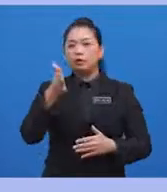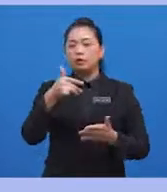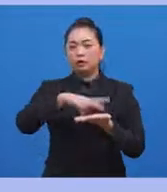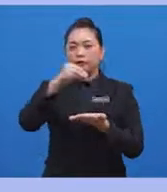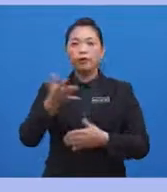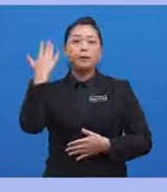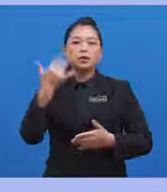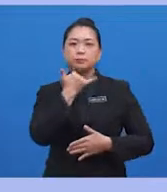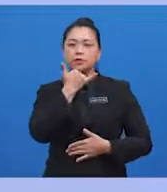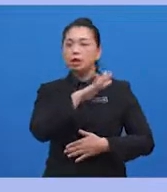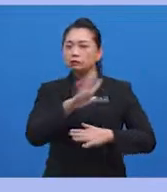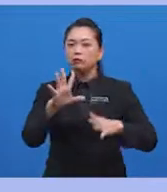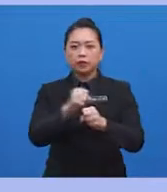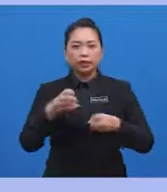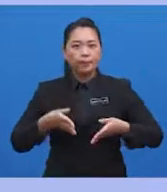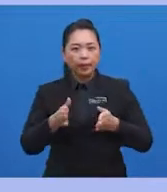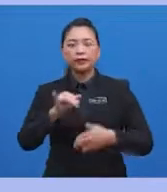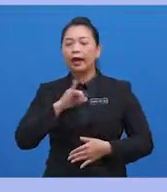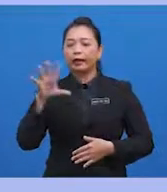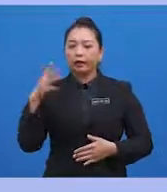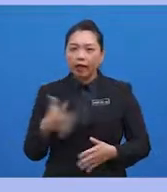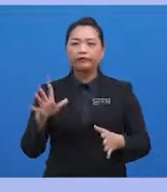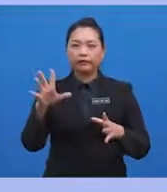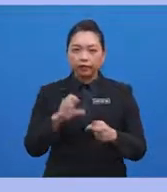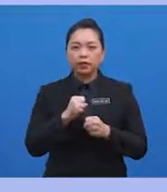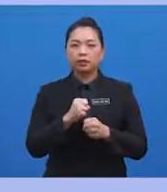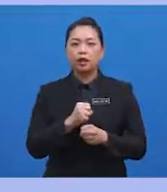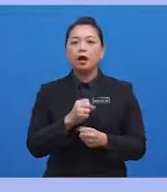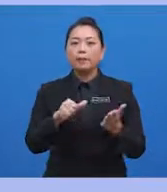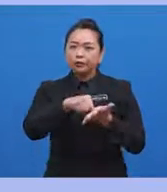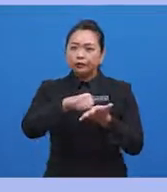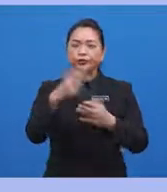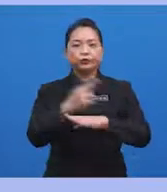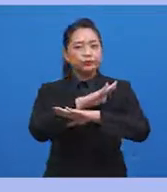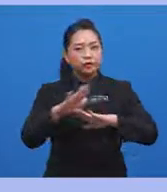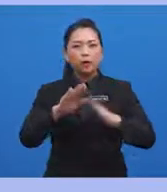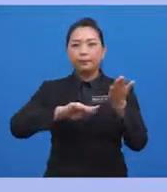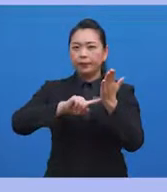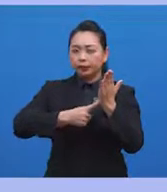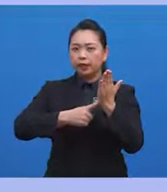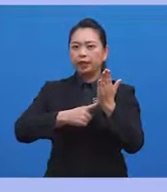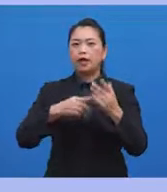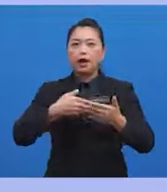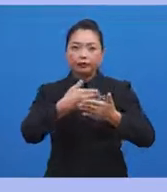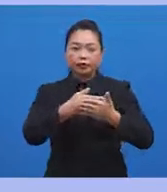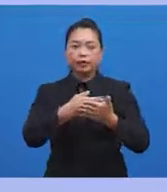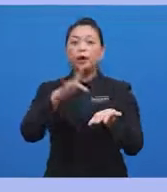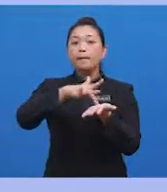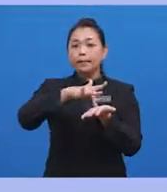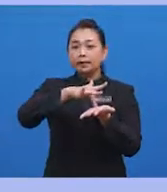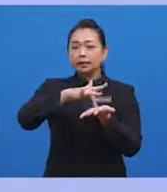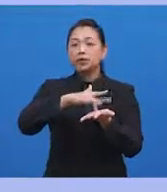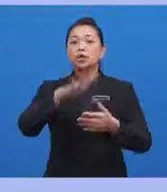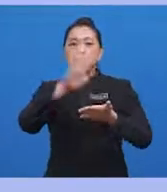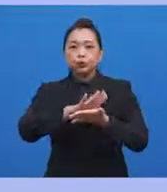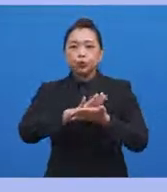mistakes and not take the path I have taken. My drug use did not begin until medical school. I